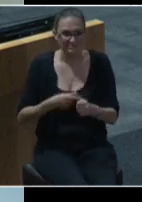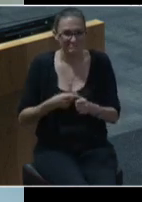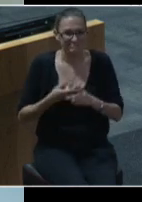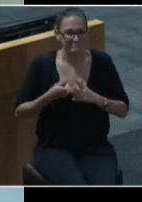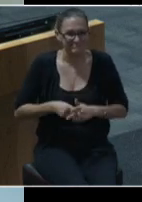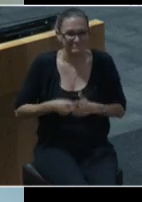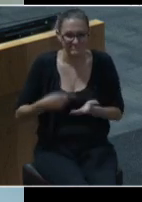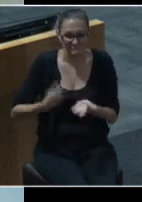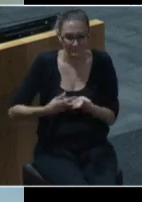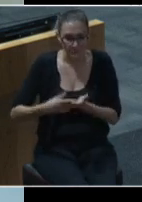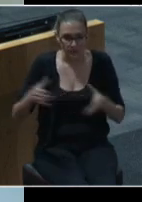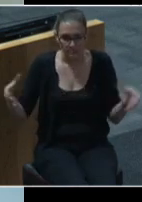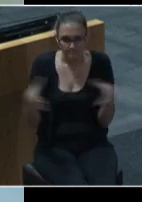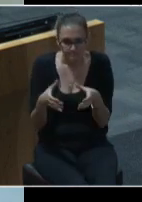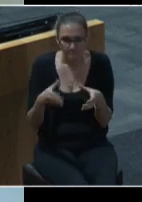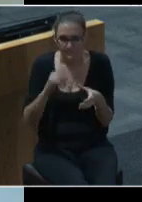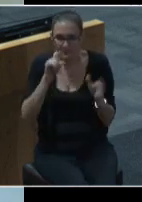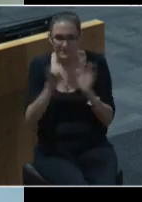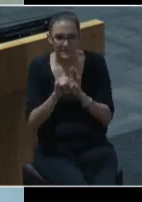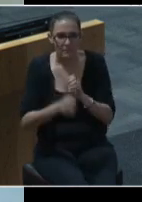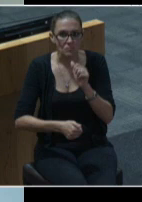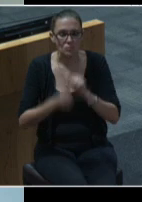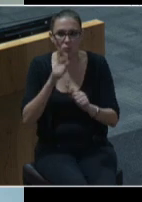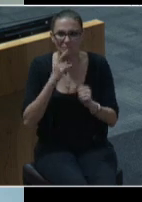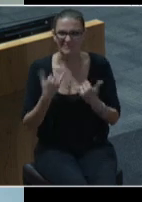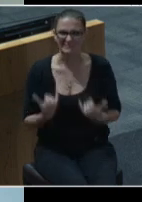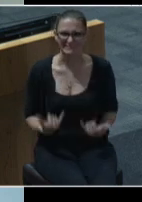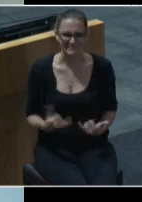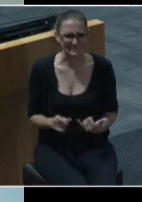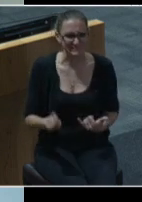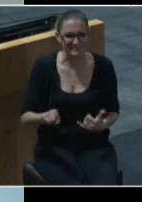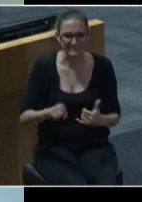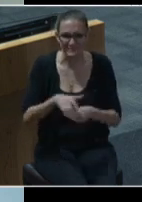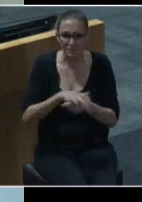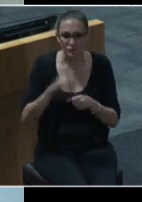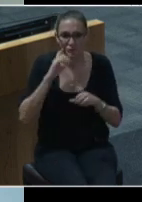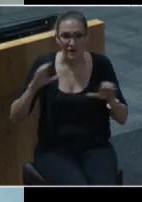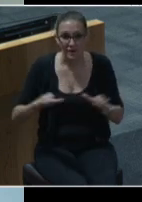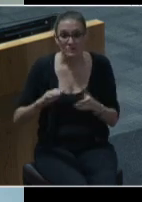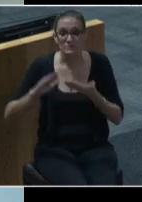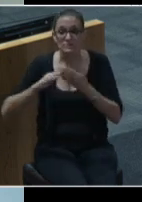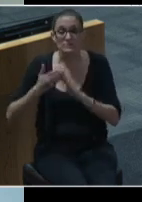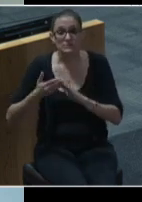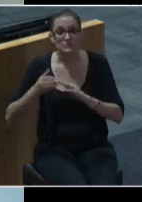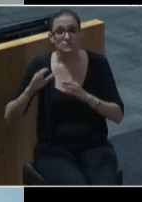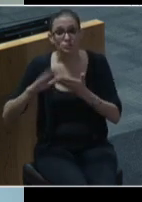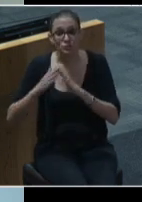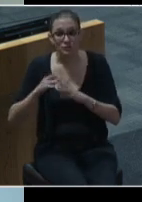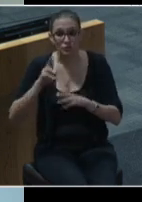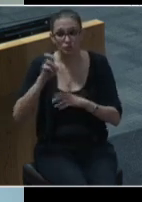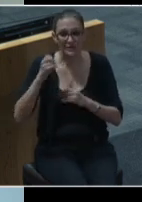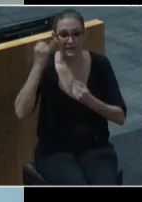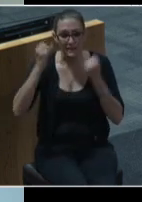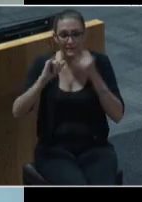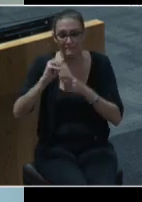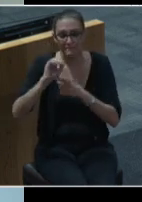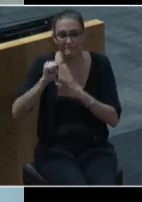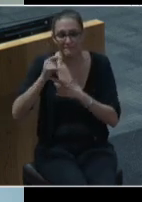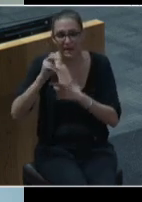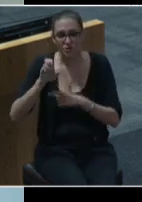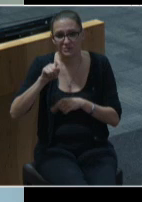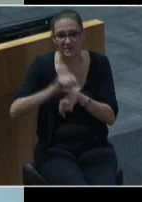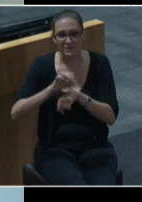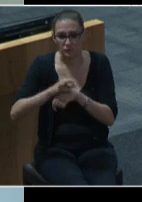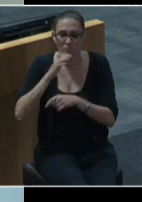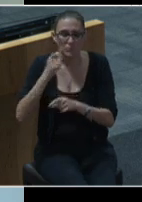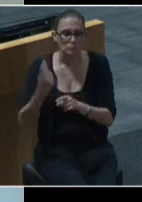meet and collectively identify the most immediate areas for action, the City Community Reimagining Task Force will then convene the appropriate